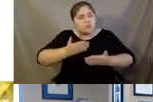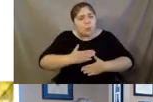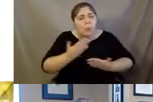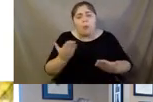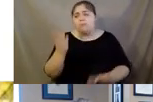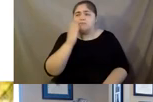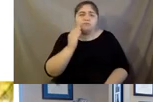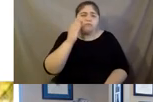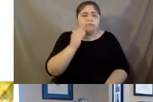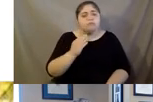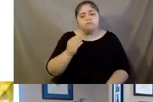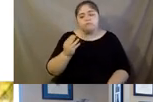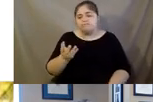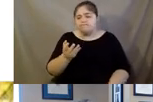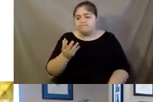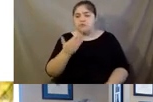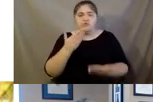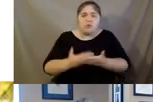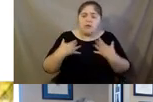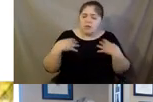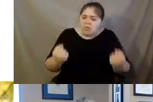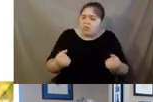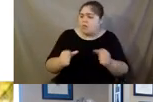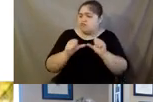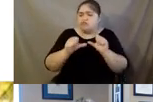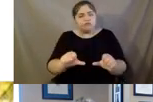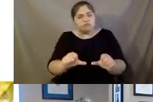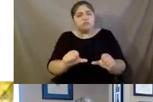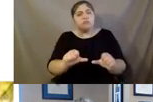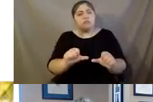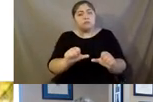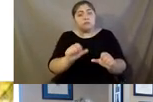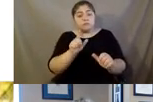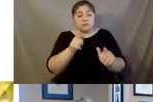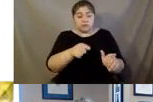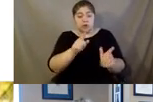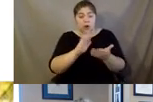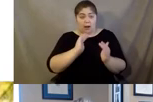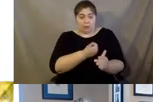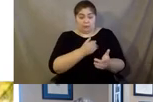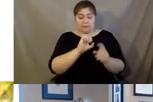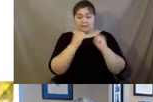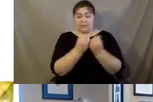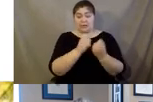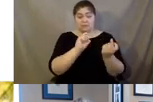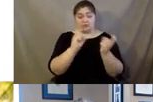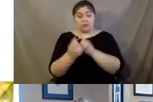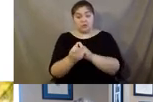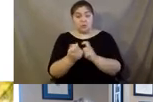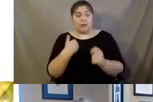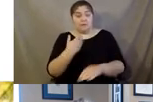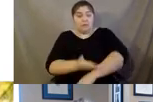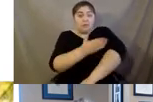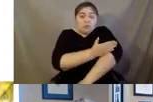experience good health and longevity. And because of shifts in our society you know increases improvements